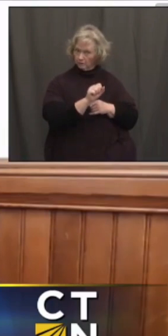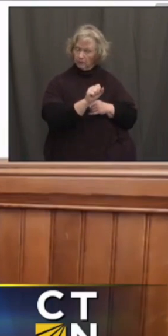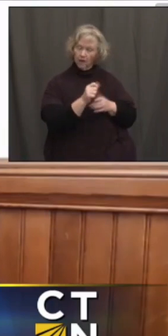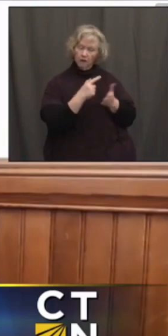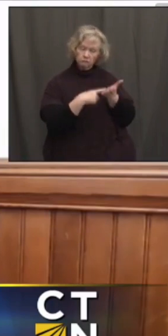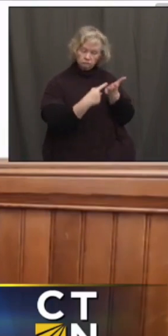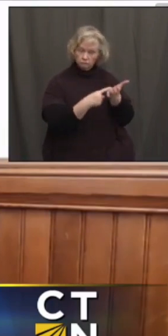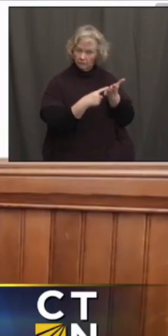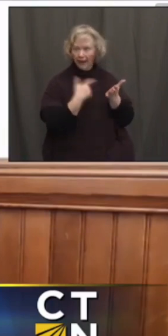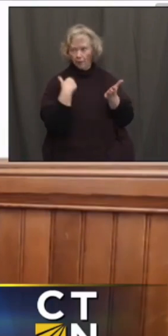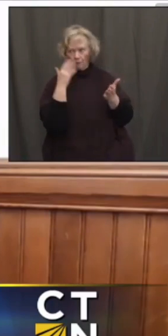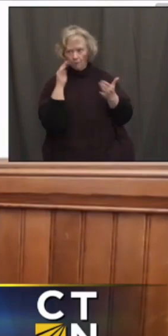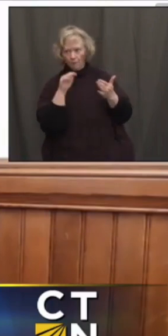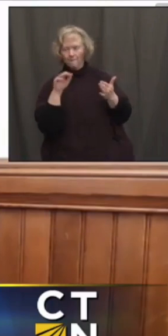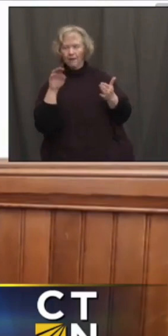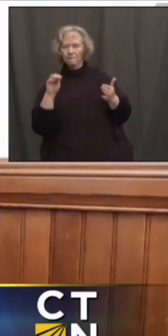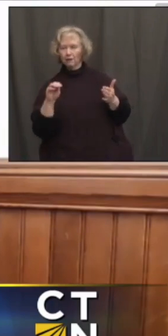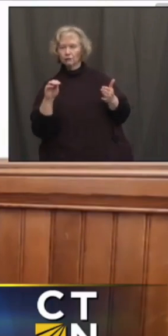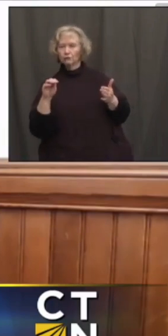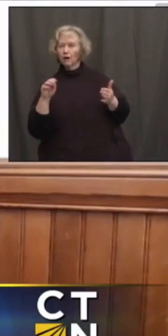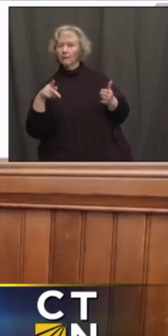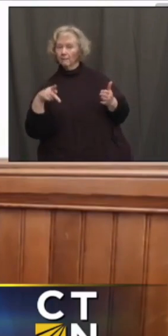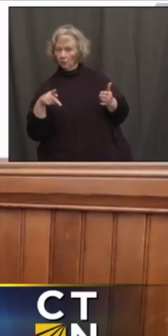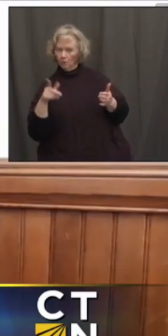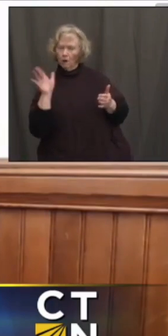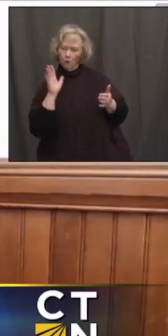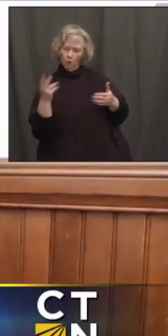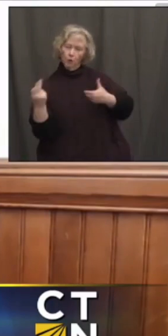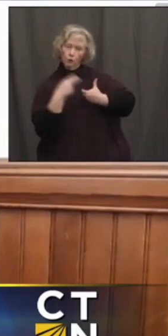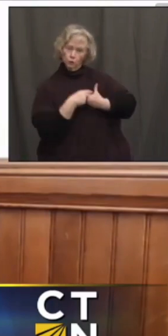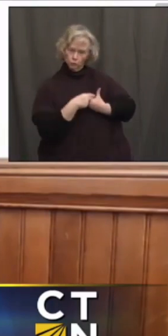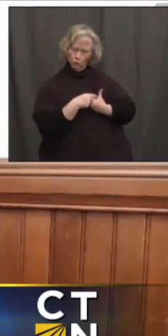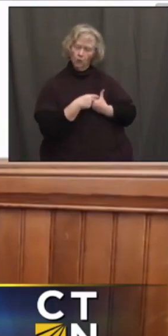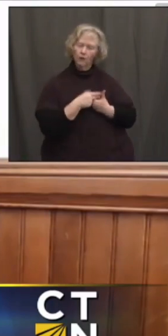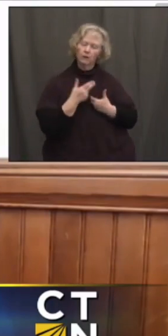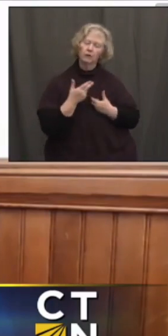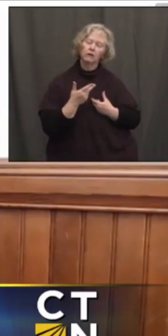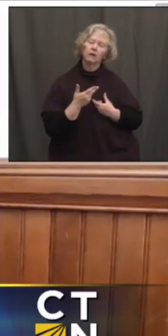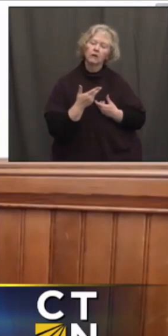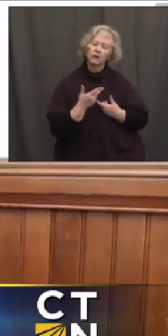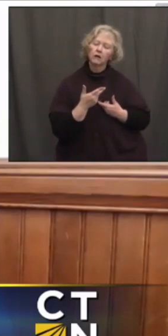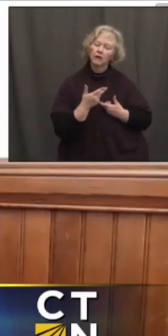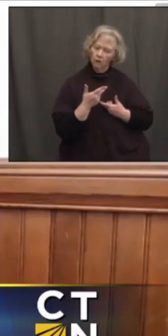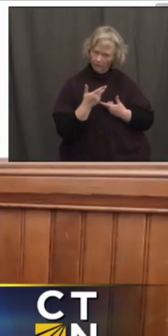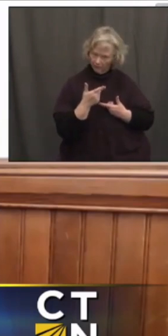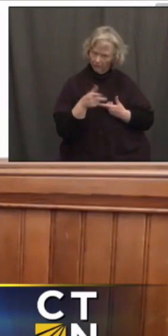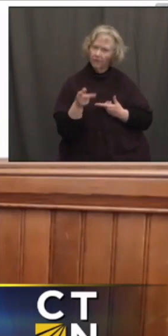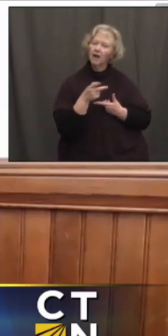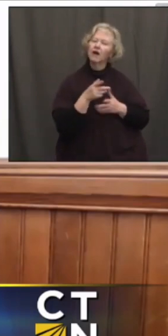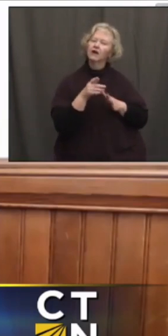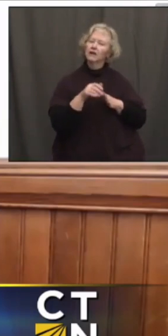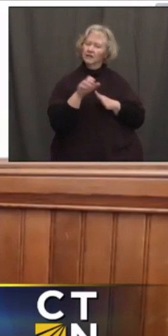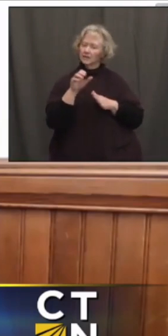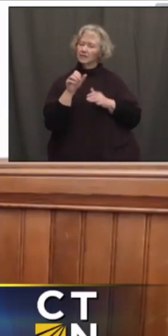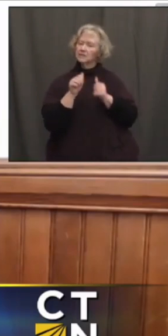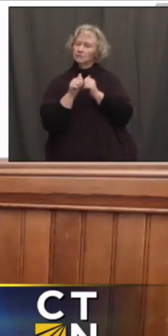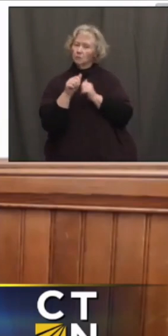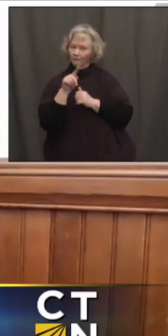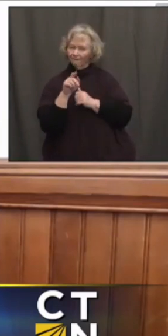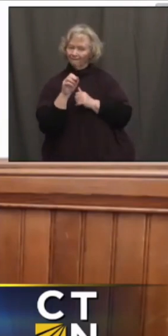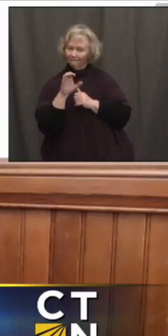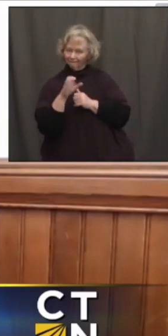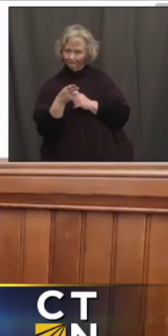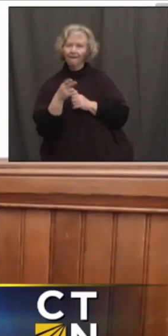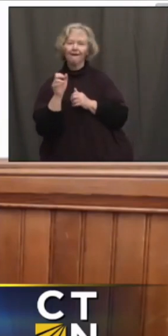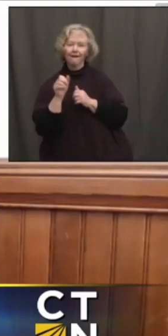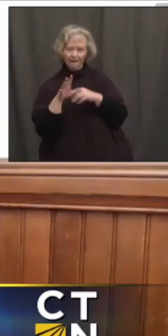Meshintucket Pequot tribal nation will also be joining on, there is a role in which Sport Tech can be able to